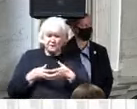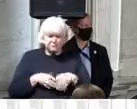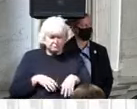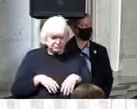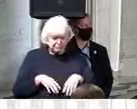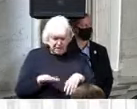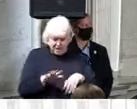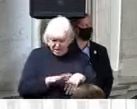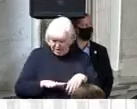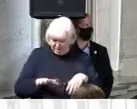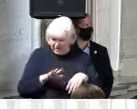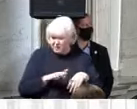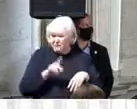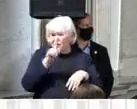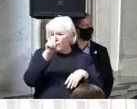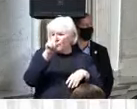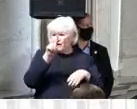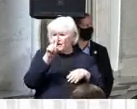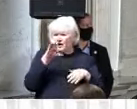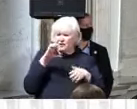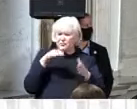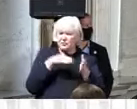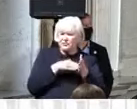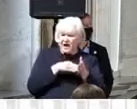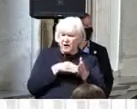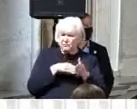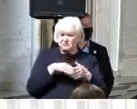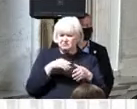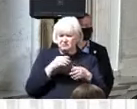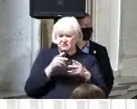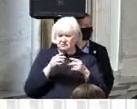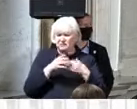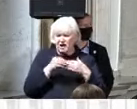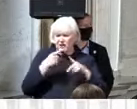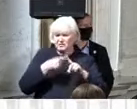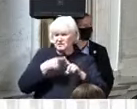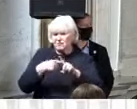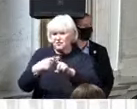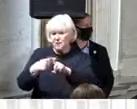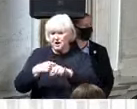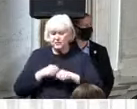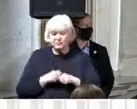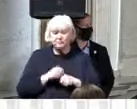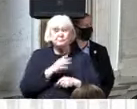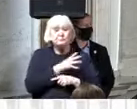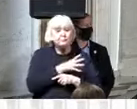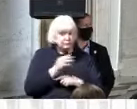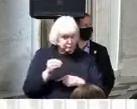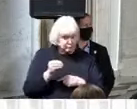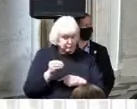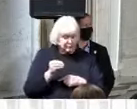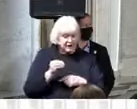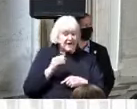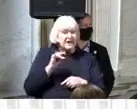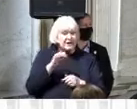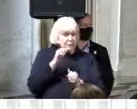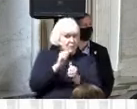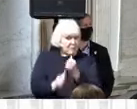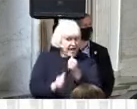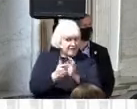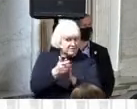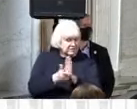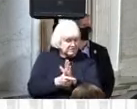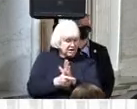hundred dollars every month our agenda will also make universal pre-care universal preschool